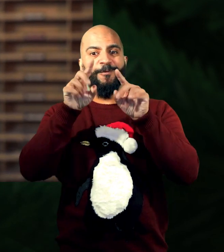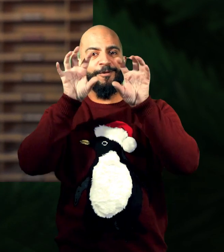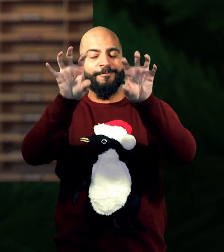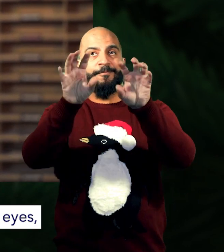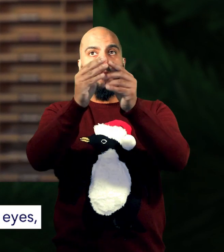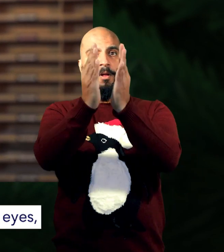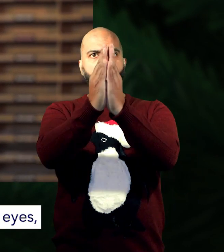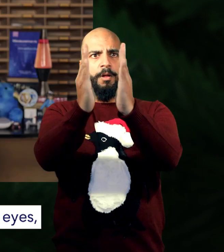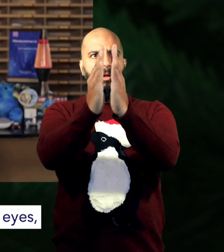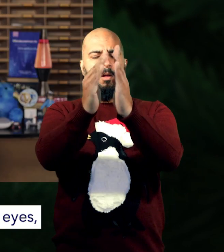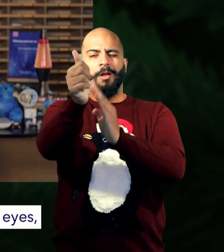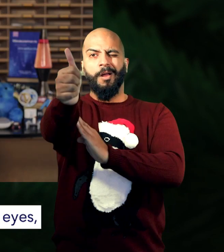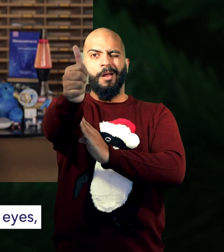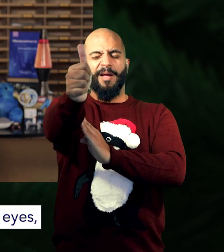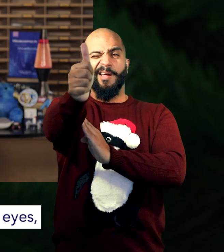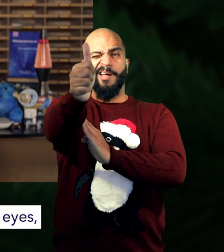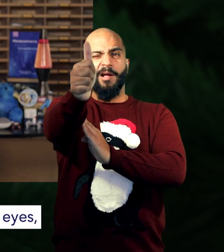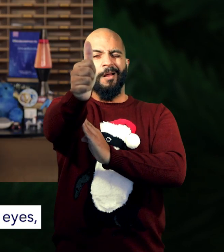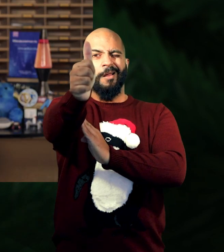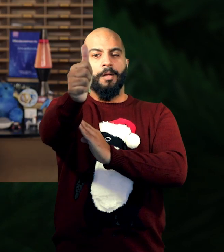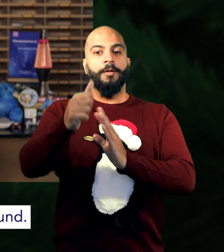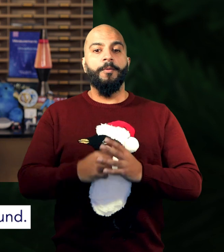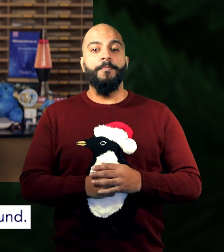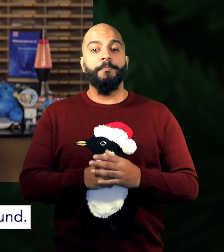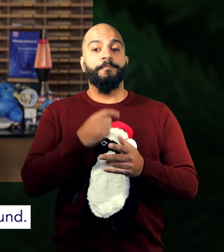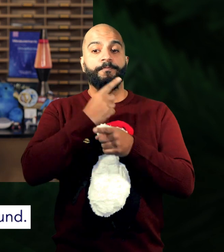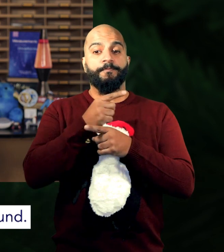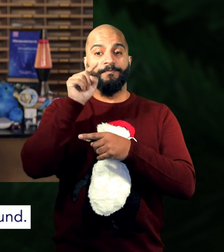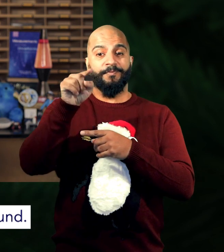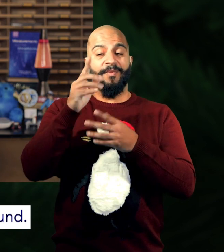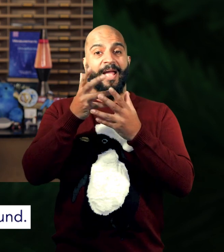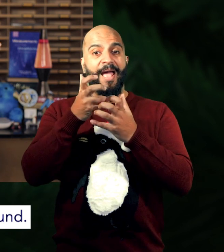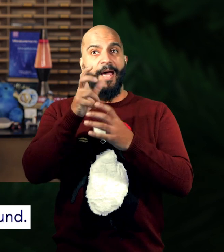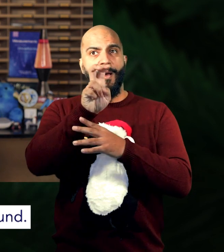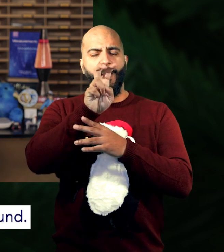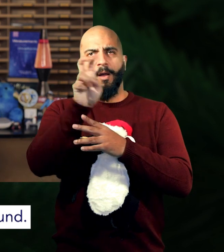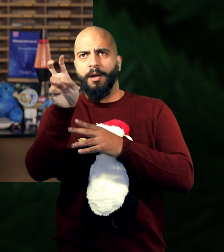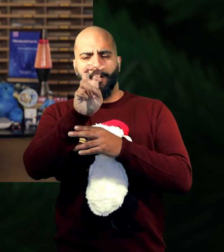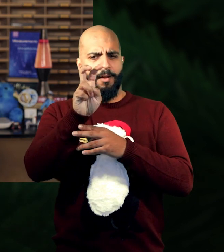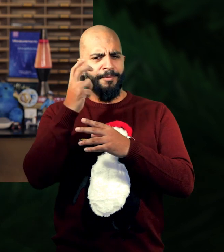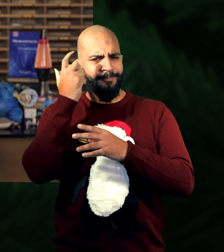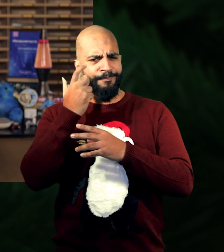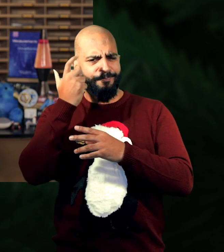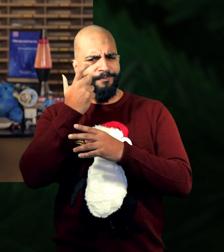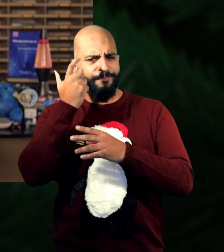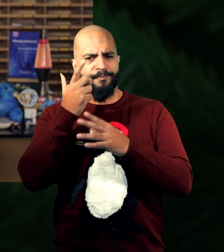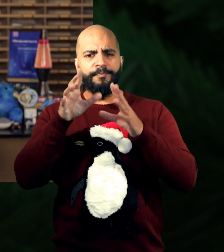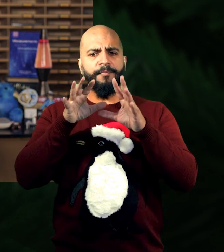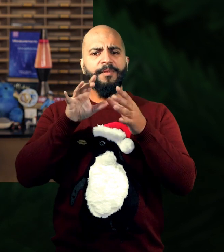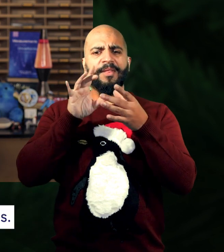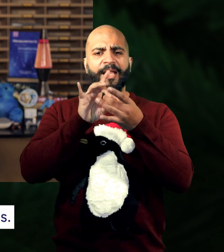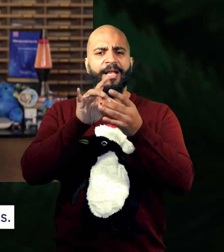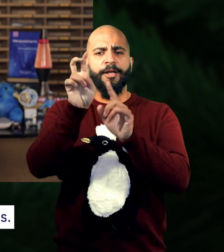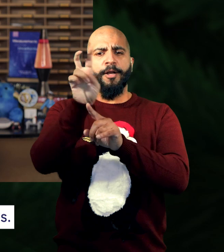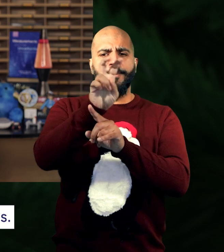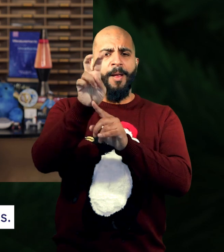distance apart. In this case, the spacing between our right and our left eyes, and seeing how much the object seems to jump around. And from the size of the jumping,